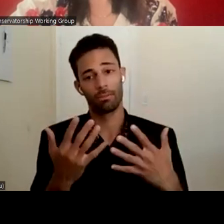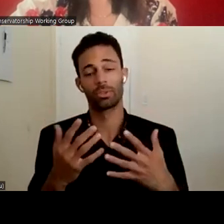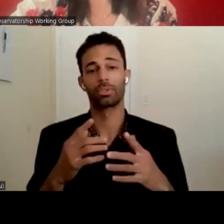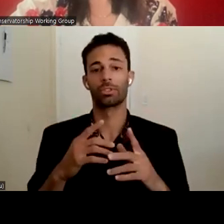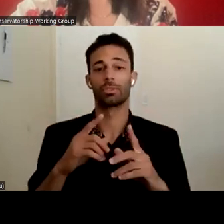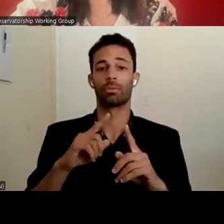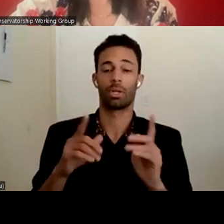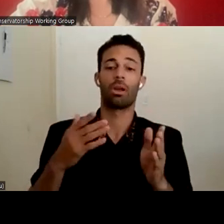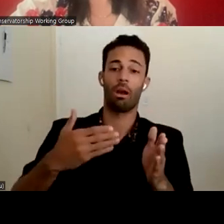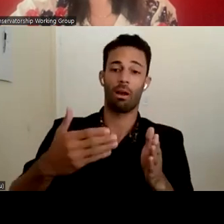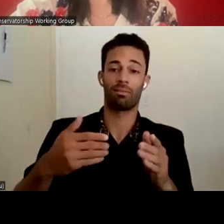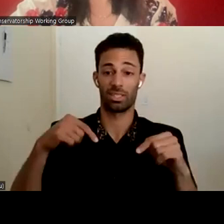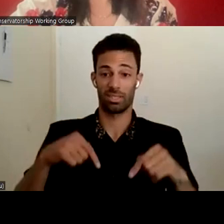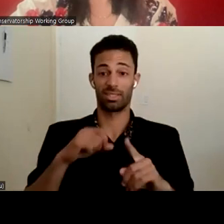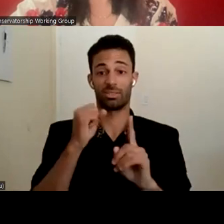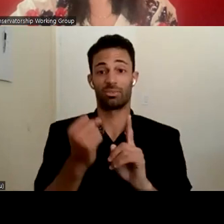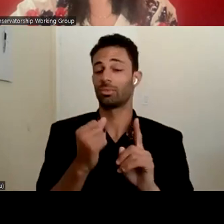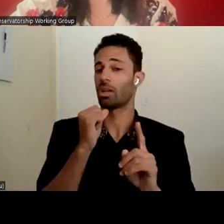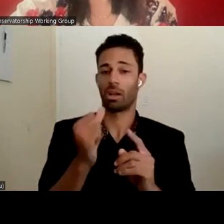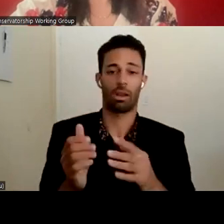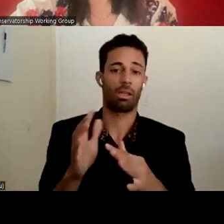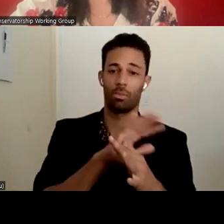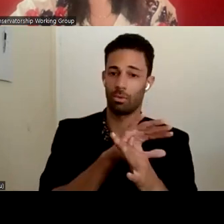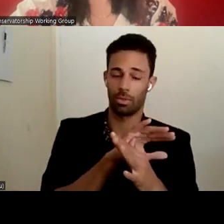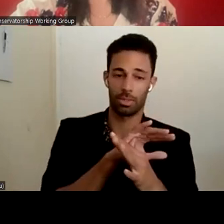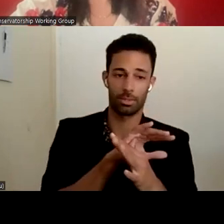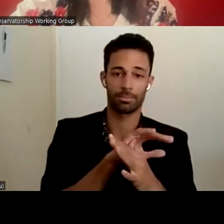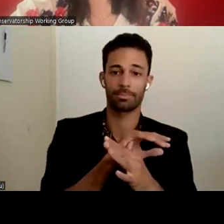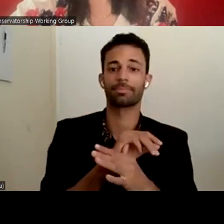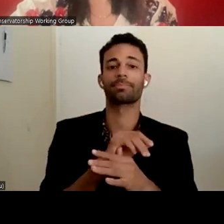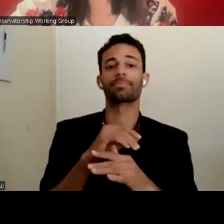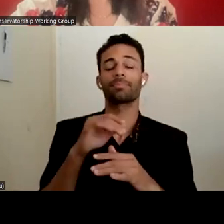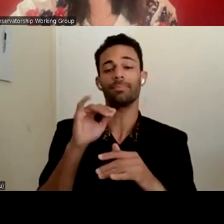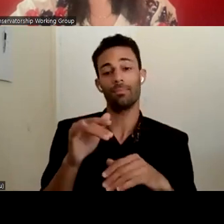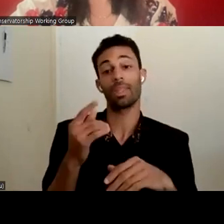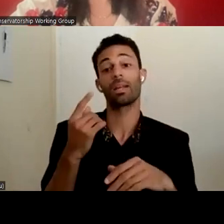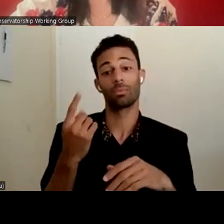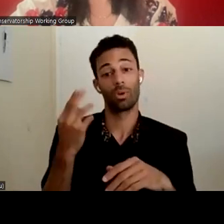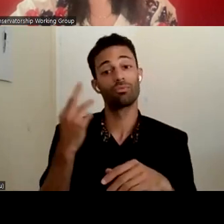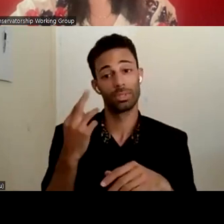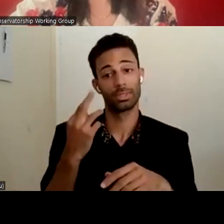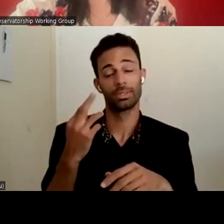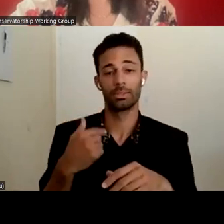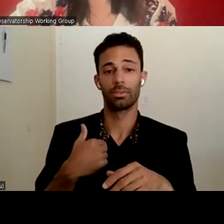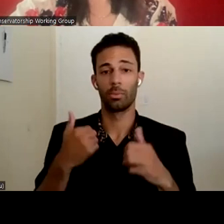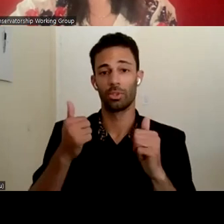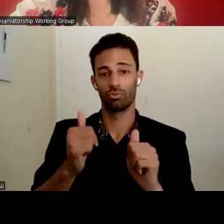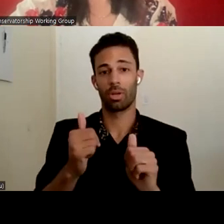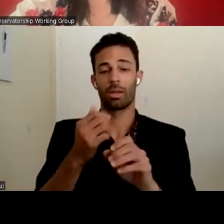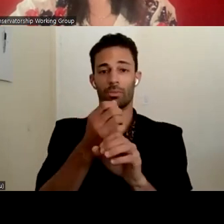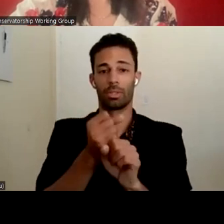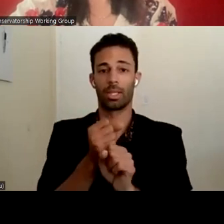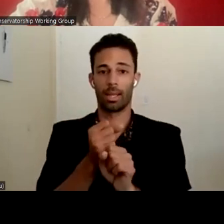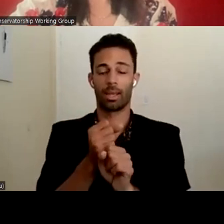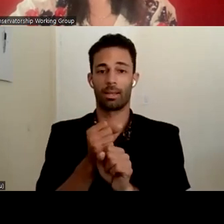oftentimes these cases are not a priority. And that's one of the reasons we try to get, um, the